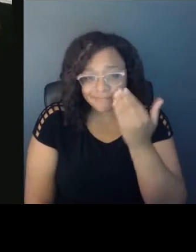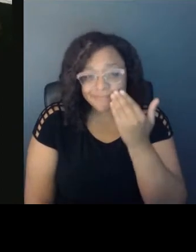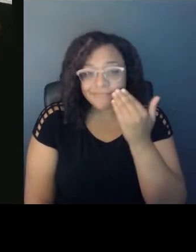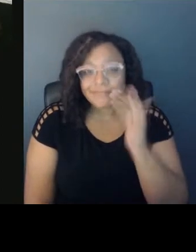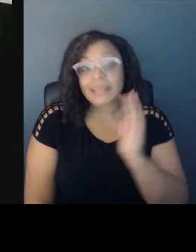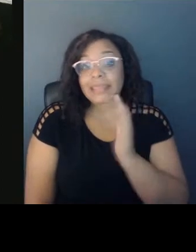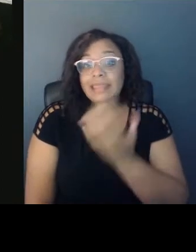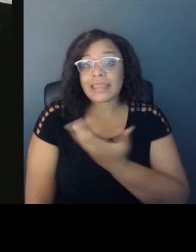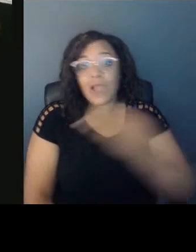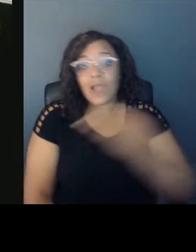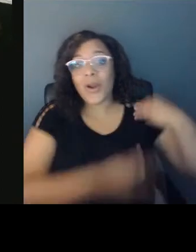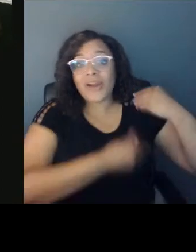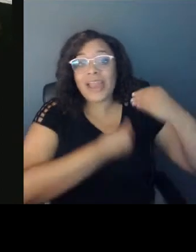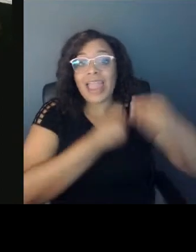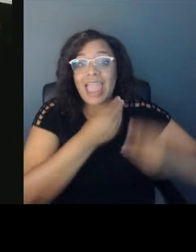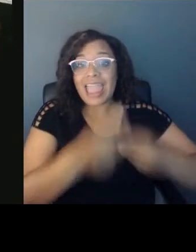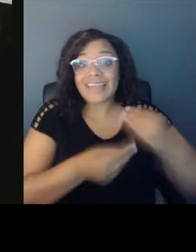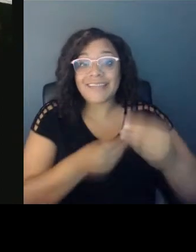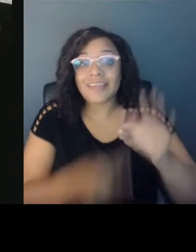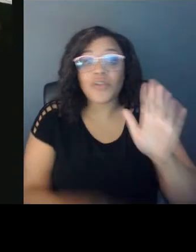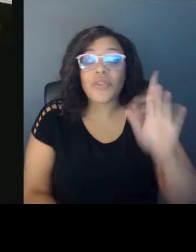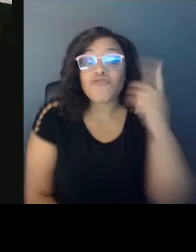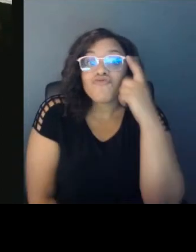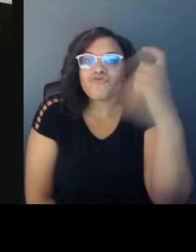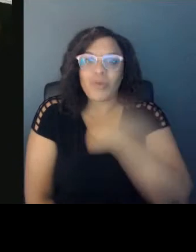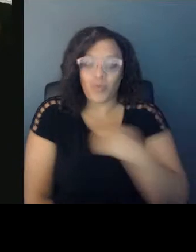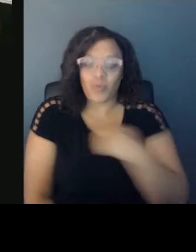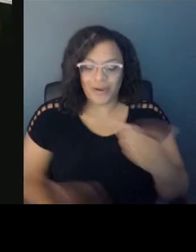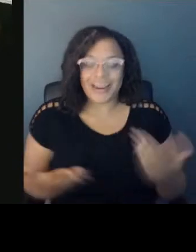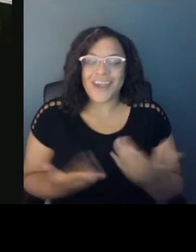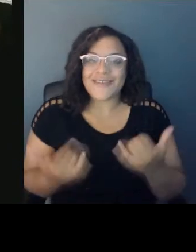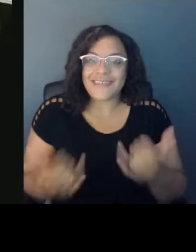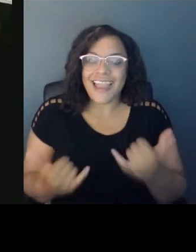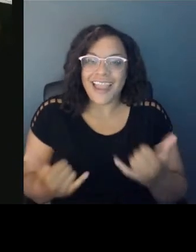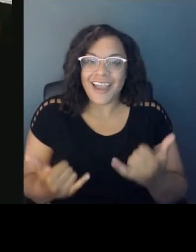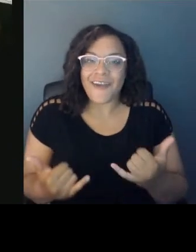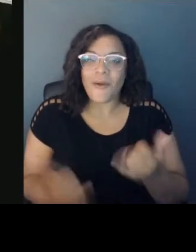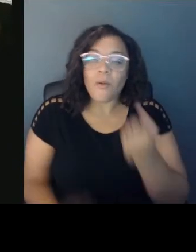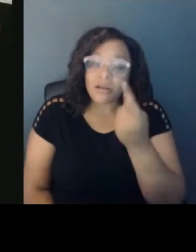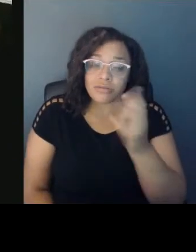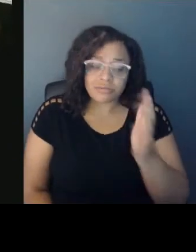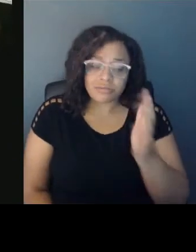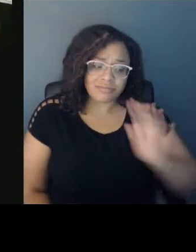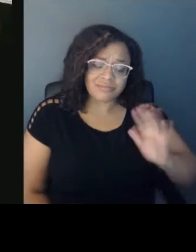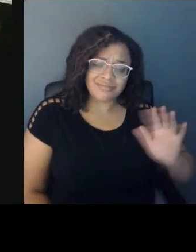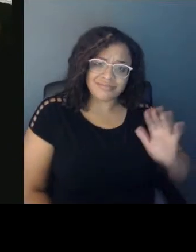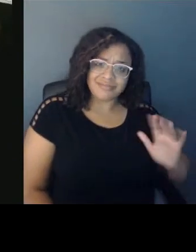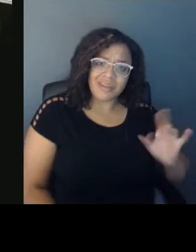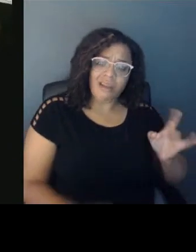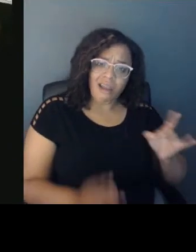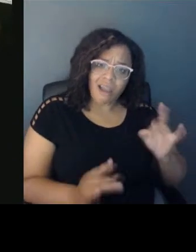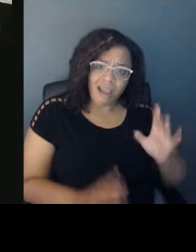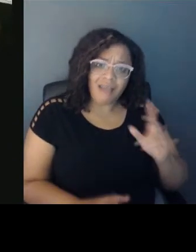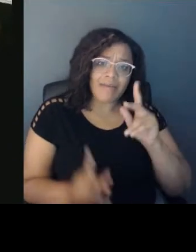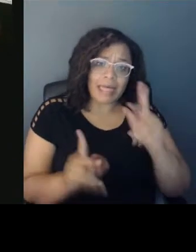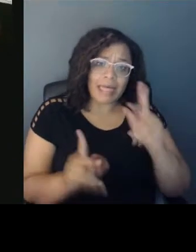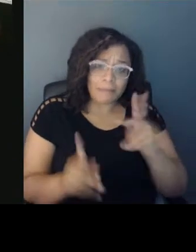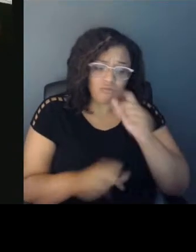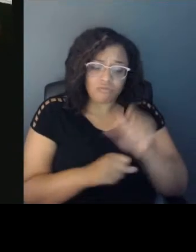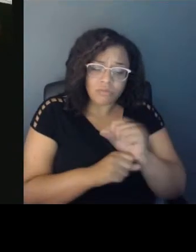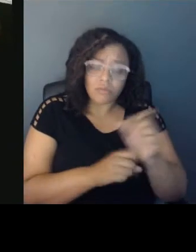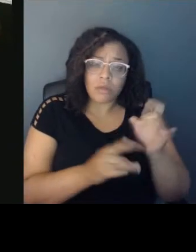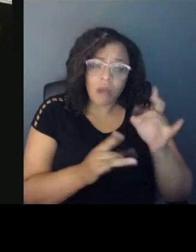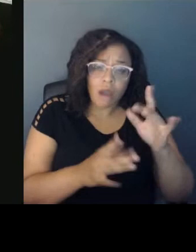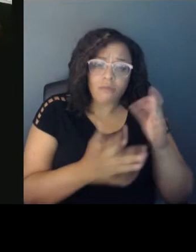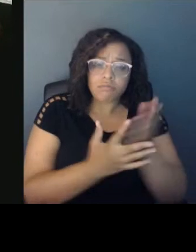dreams. Understanding kind of that past and how much our forefathers and foremothers and the people who came before us have struggled to get us to where we are today.